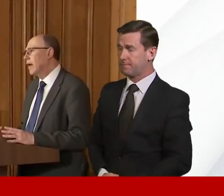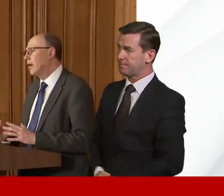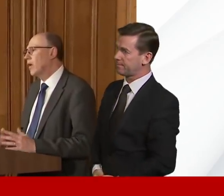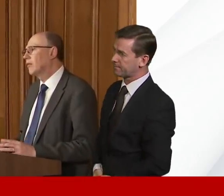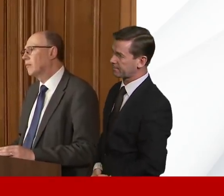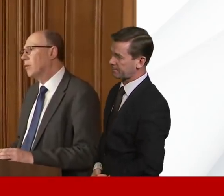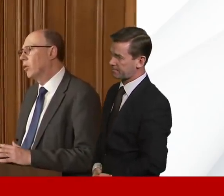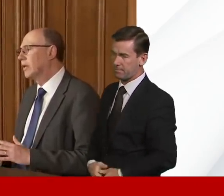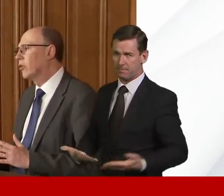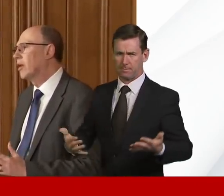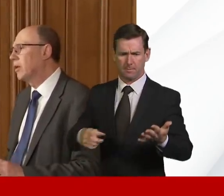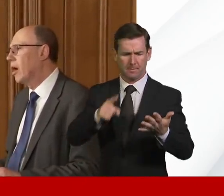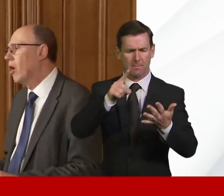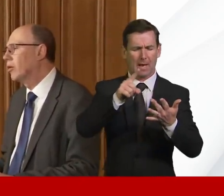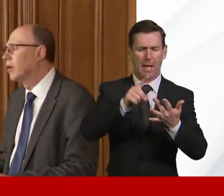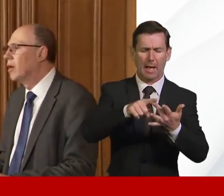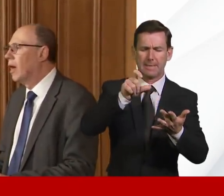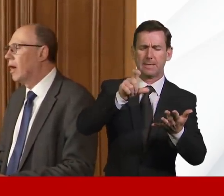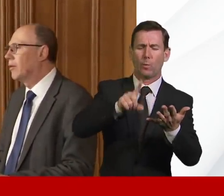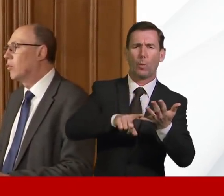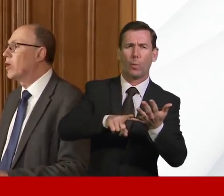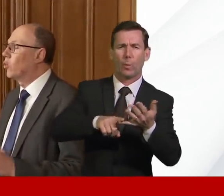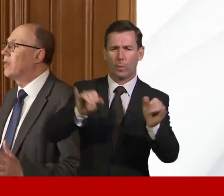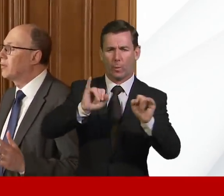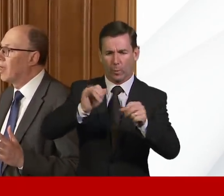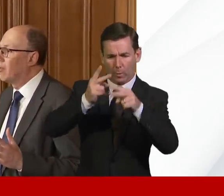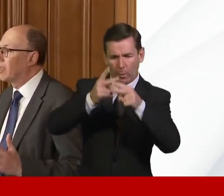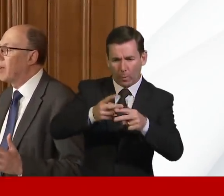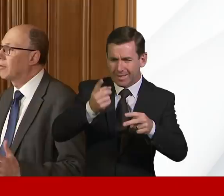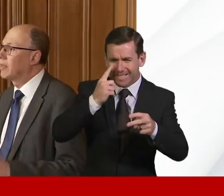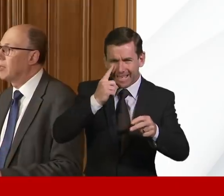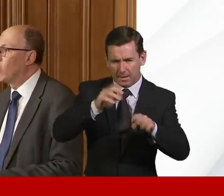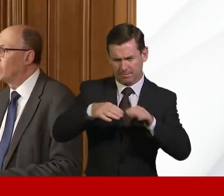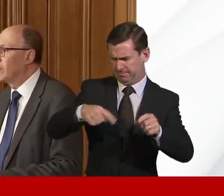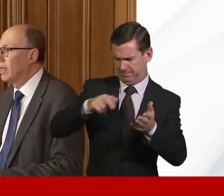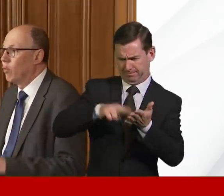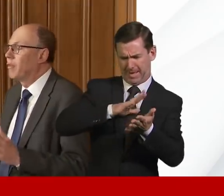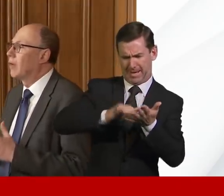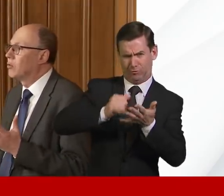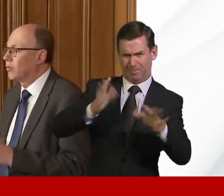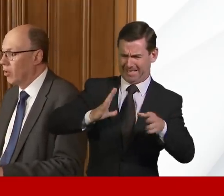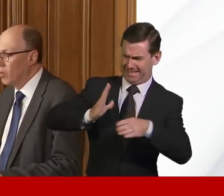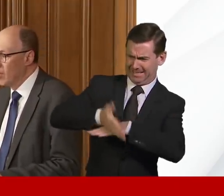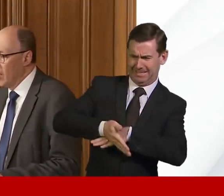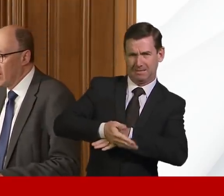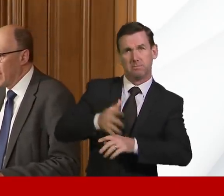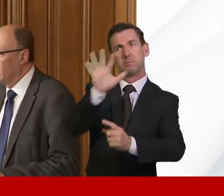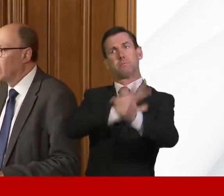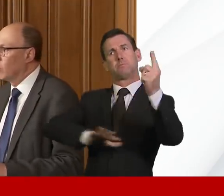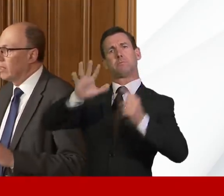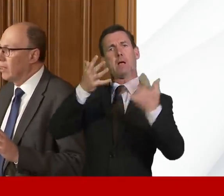you know, the NHS has been working incredibly hard to increase the capacity beyond the 4000 or so